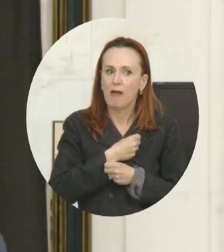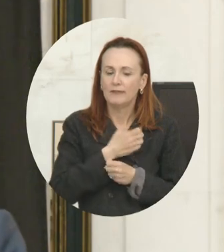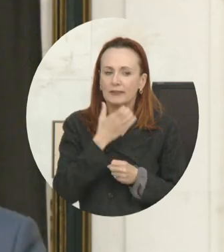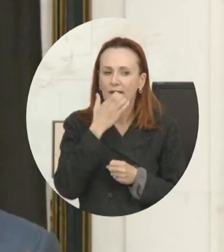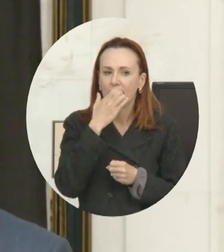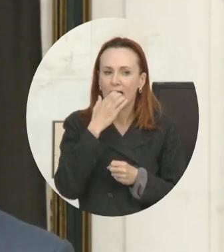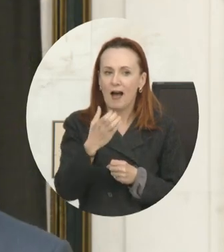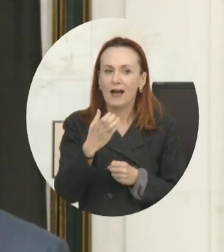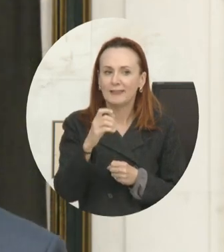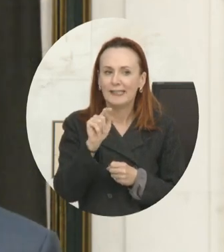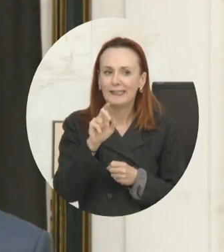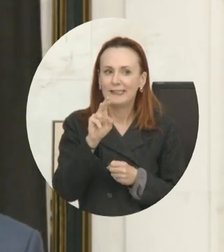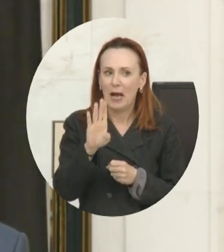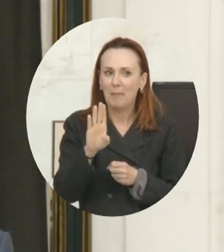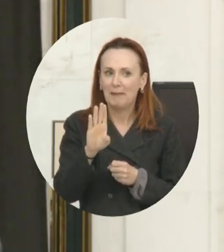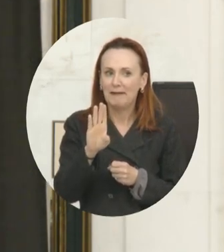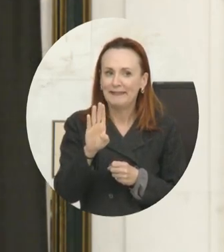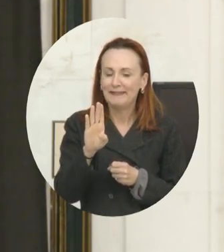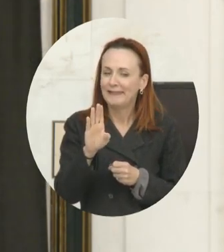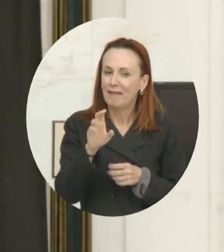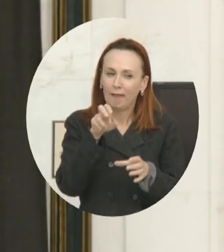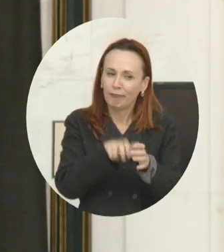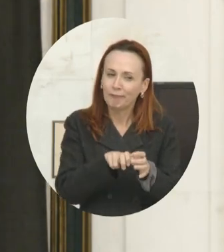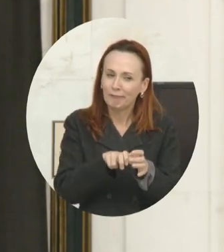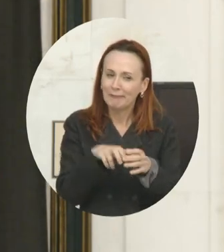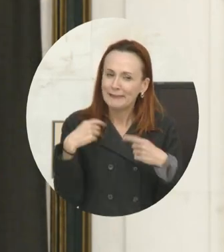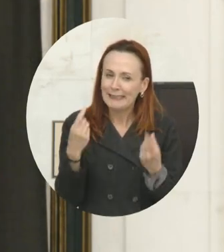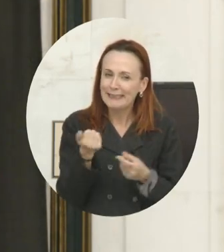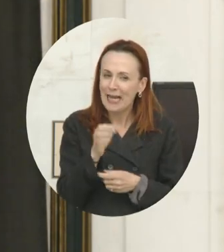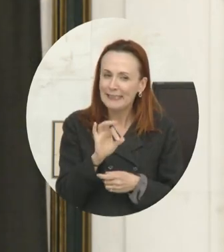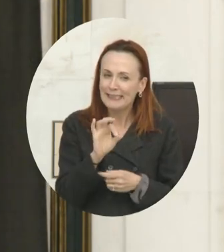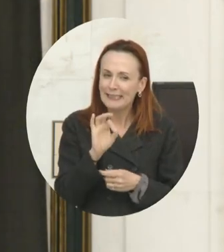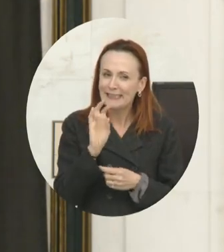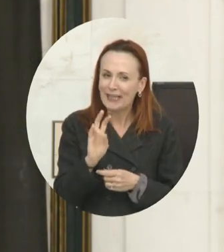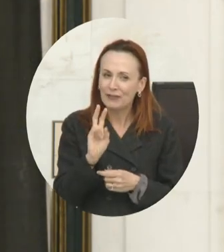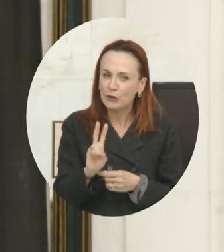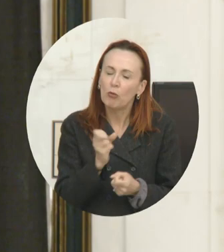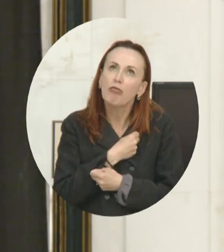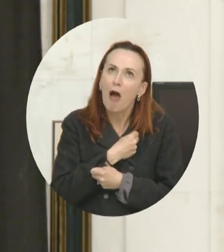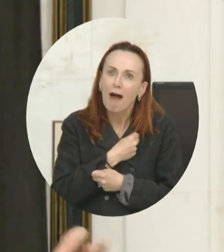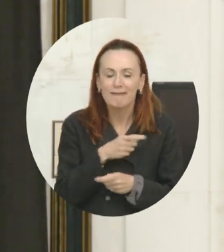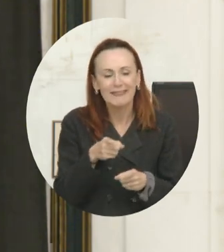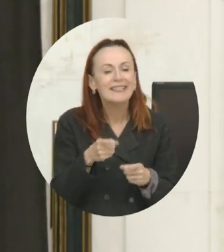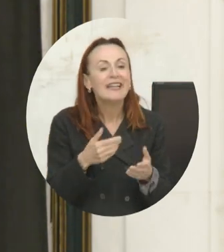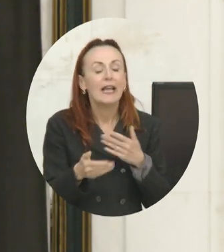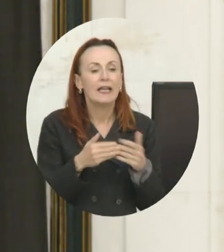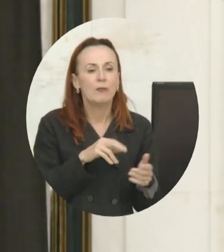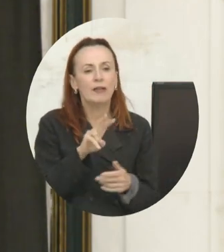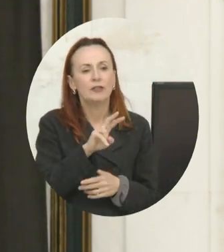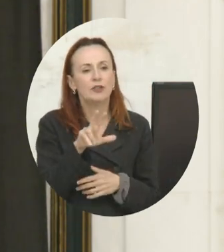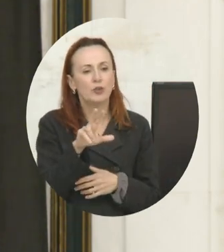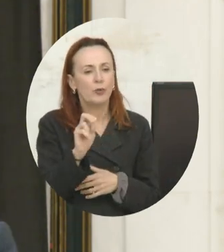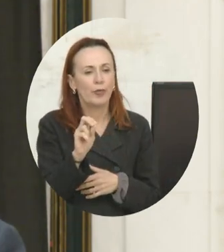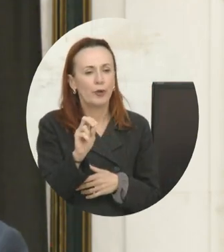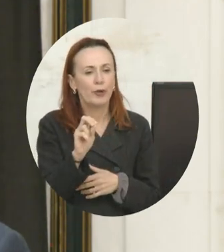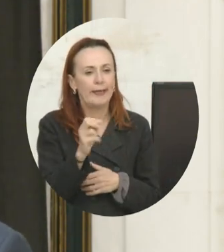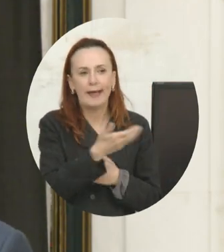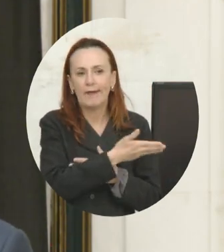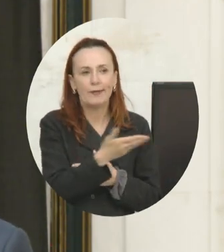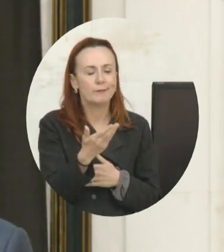since we built our first hot tub in our backyard, was in his hot tub at 2.30 in the morning because, of course, he sleeps four hours a day, right?